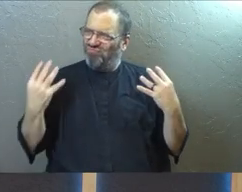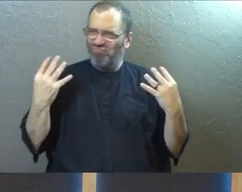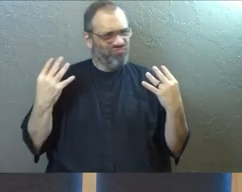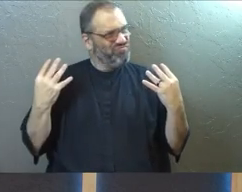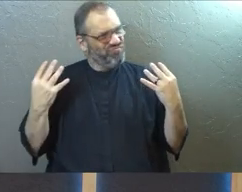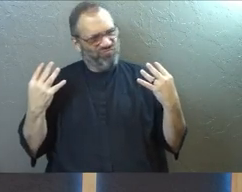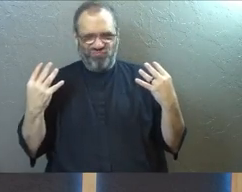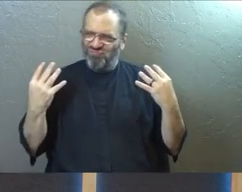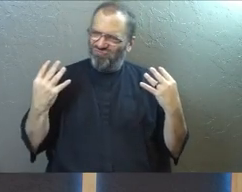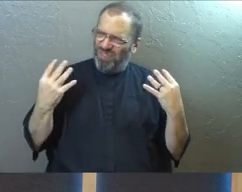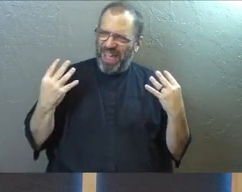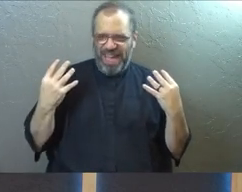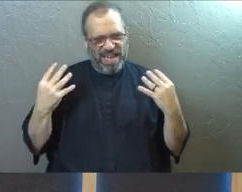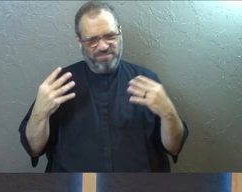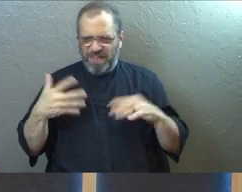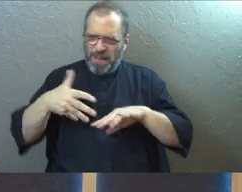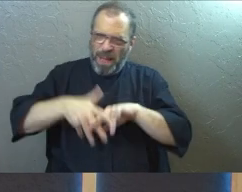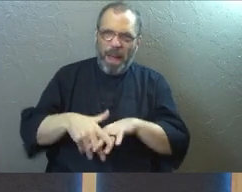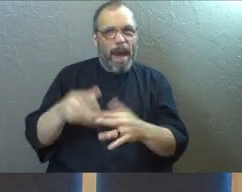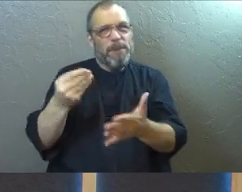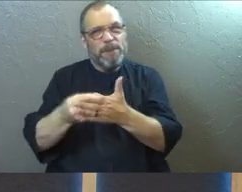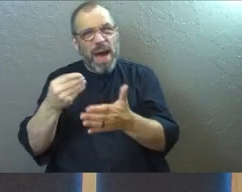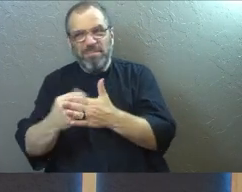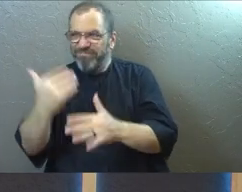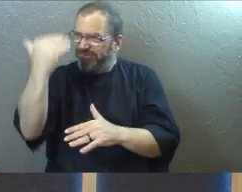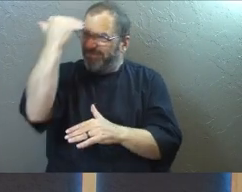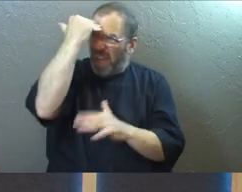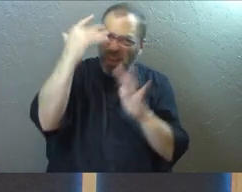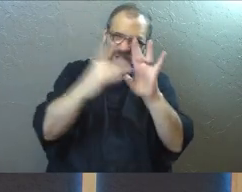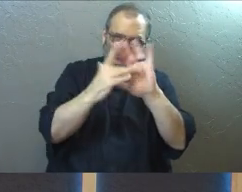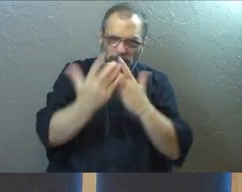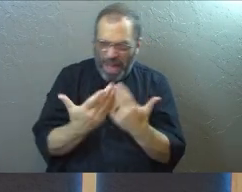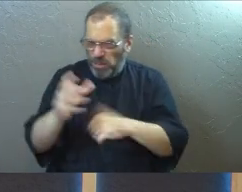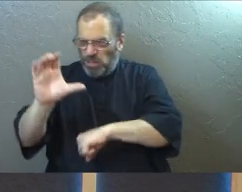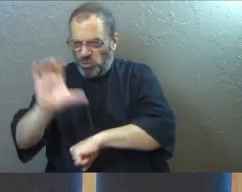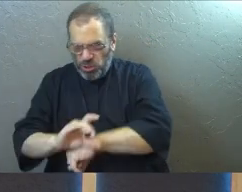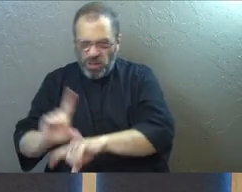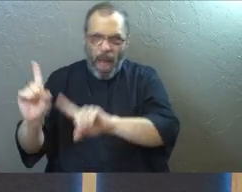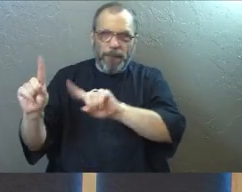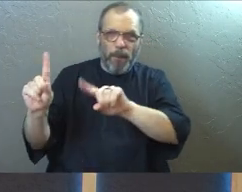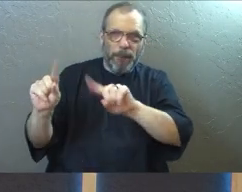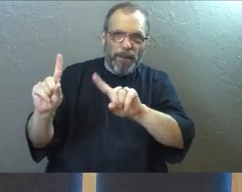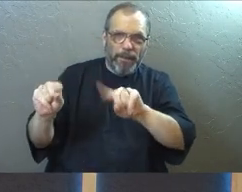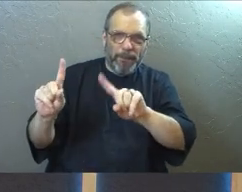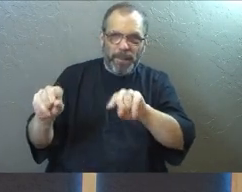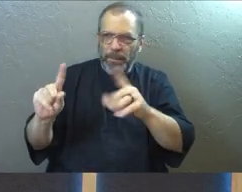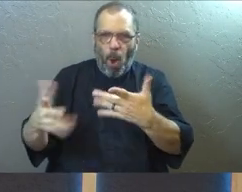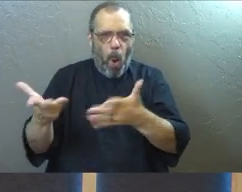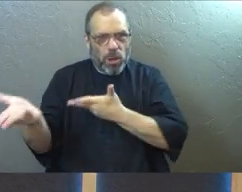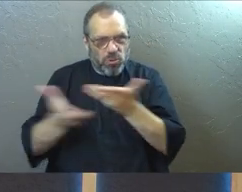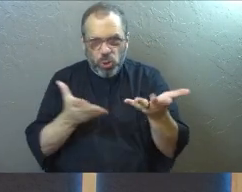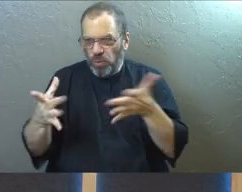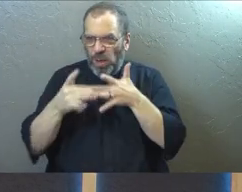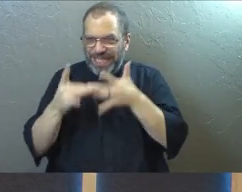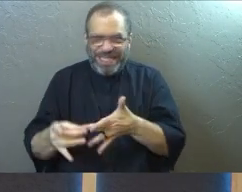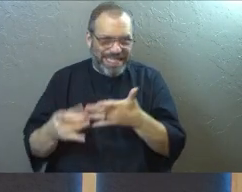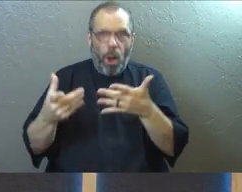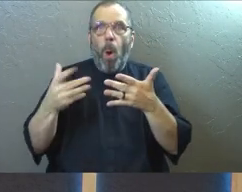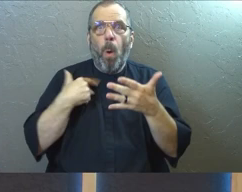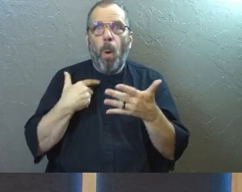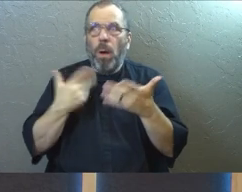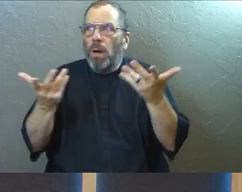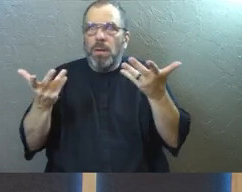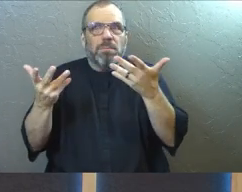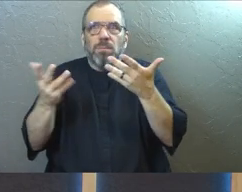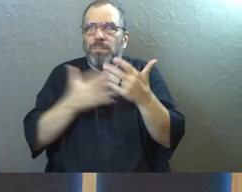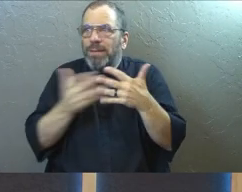My roots grow down into myself or into my money or my knowledge of scripture or my church attendance or the way that I serve or that I lead a life group. That's what